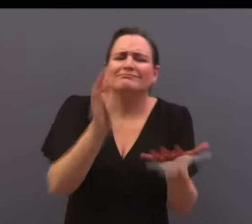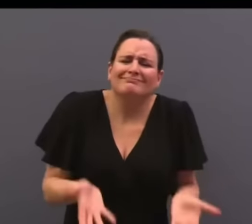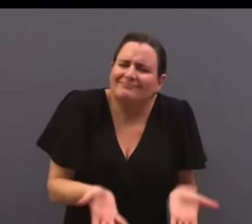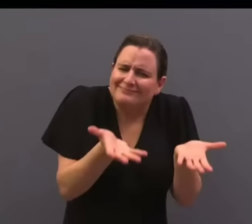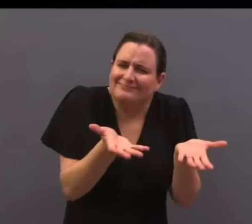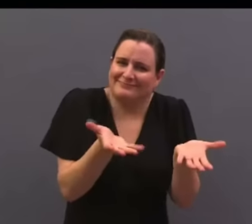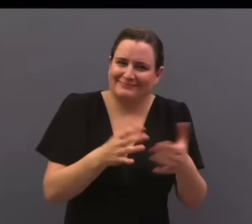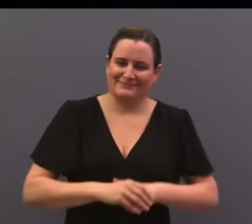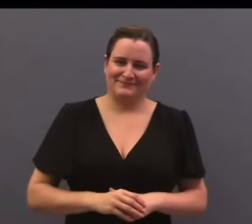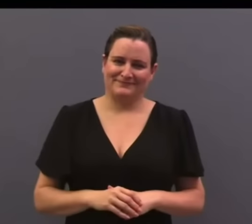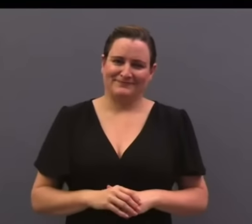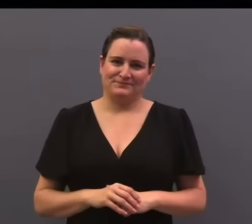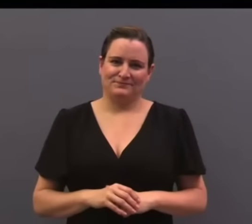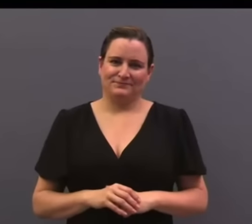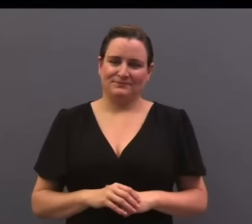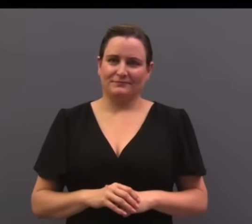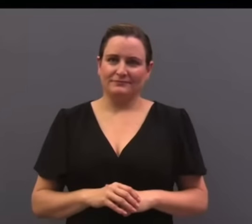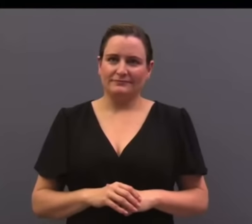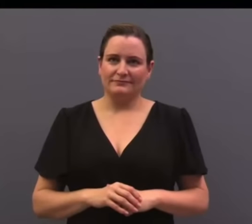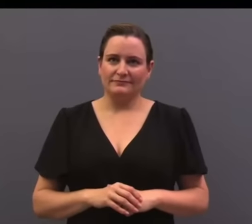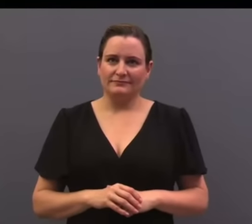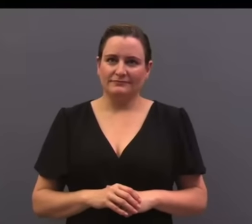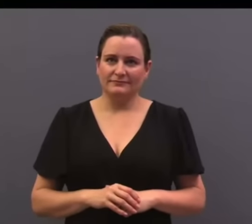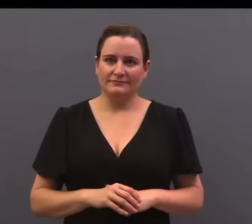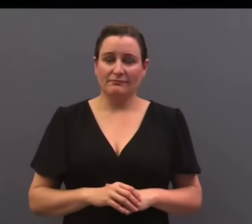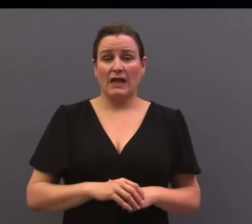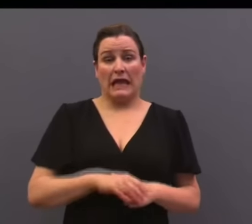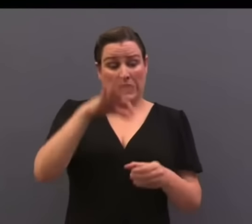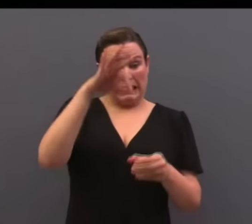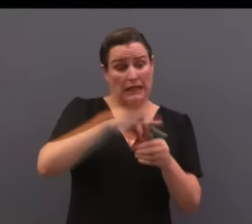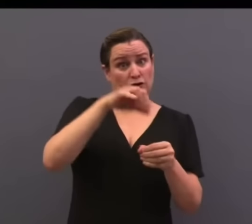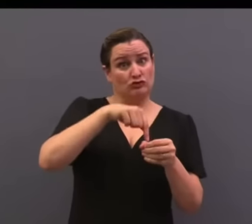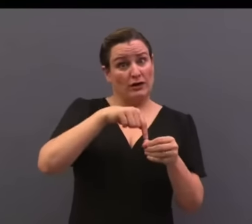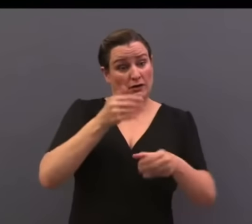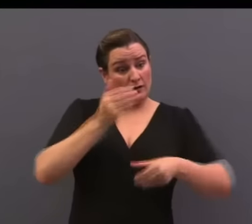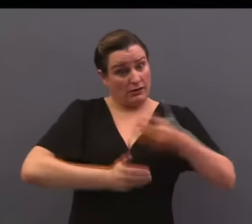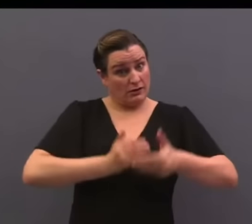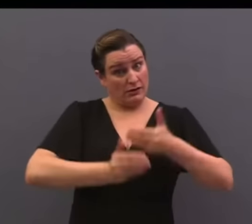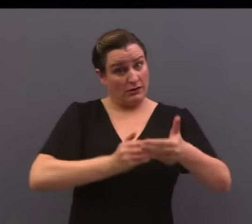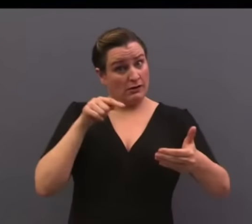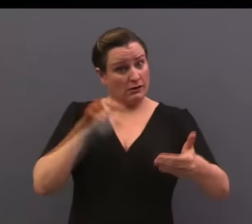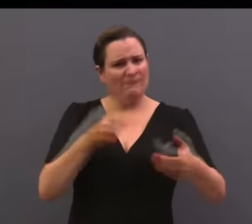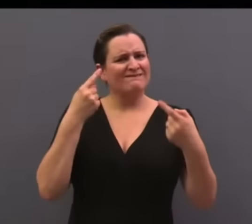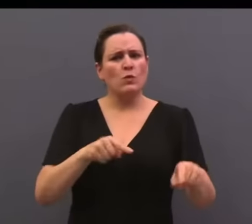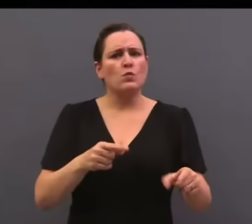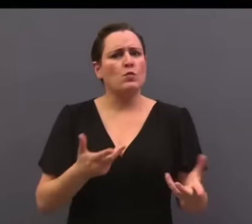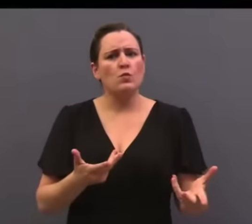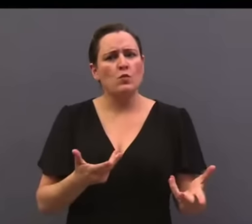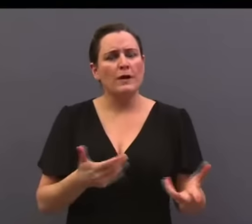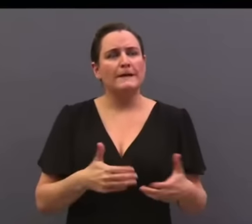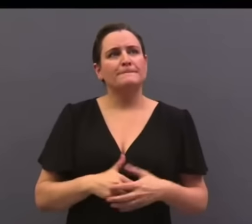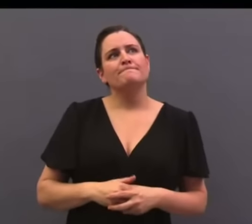is an electoral system? An electoral system is actually, can I say, the